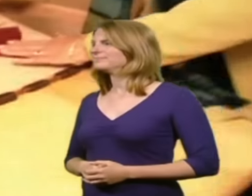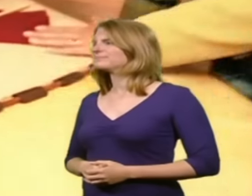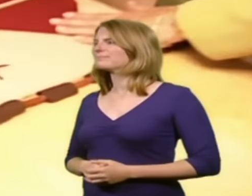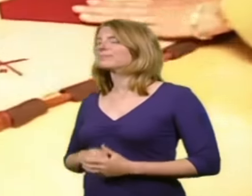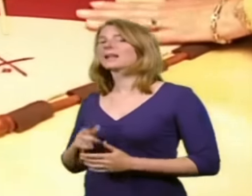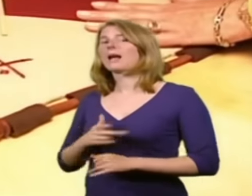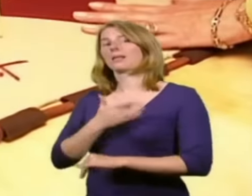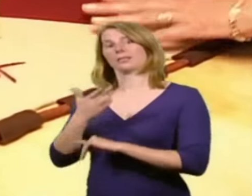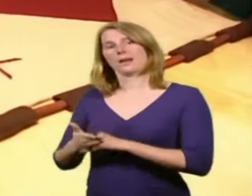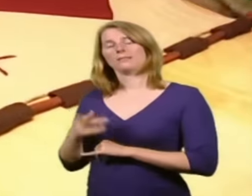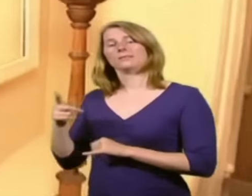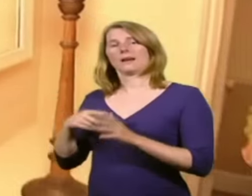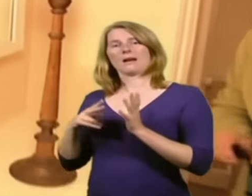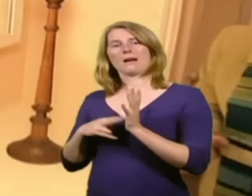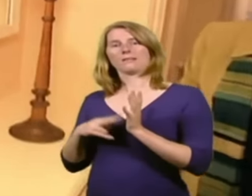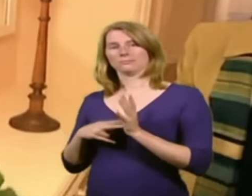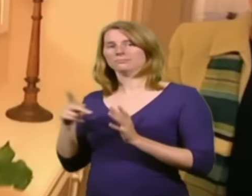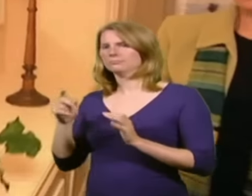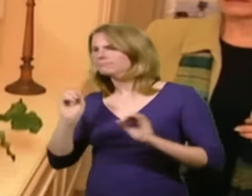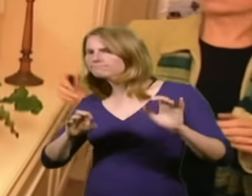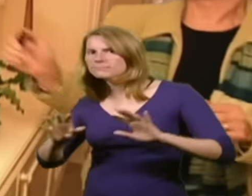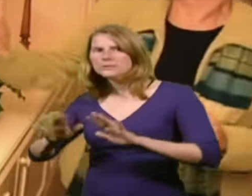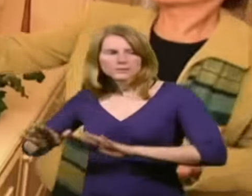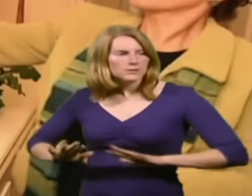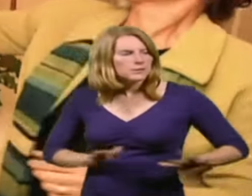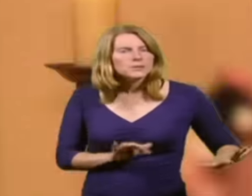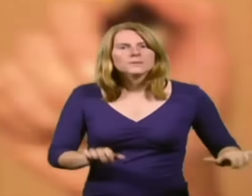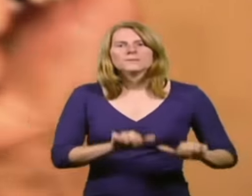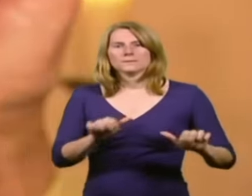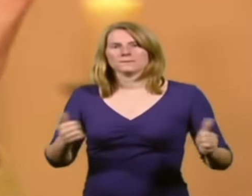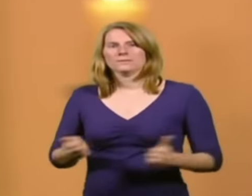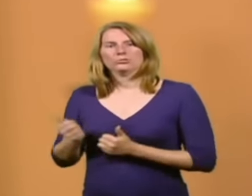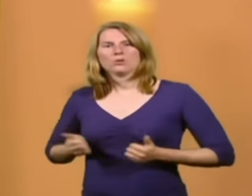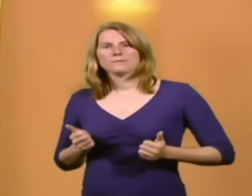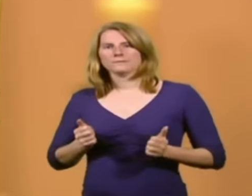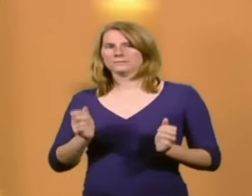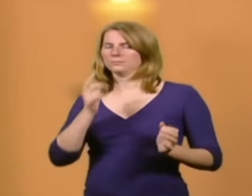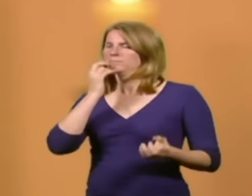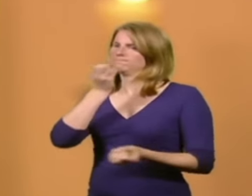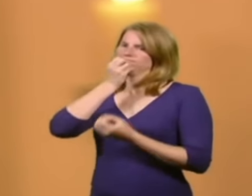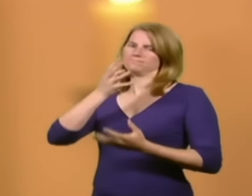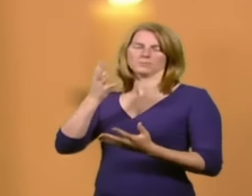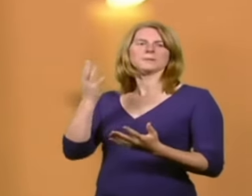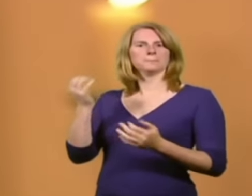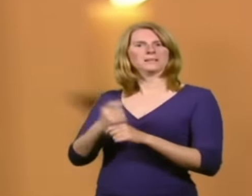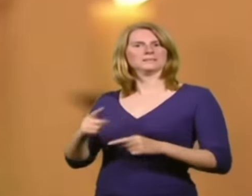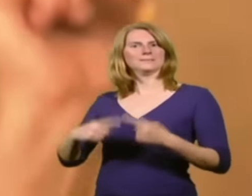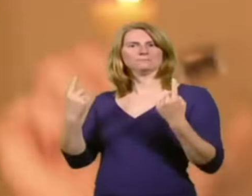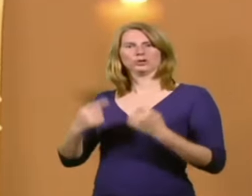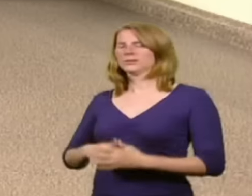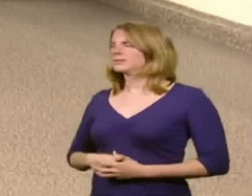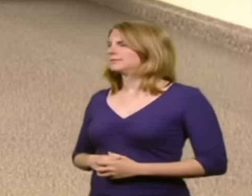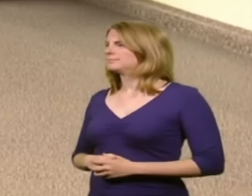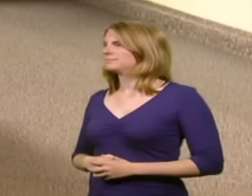Just time now for Anne to add her all-important finishing touches. Those final elements of presentation that make all the difference when